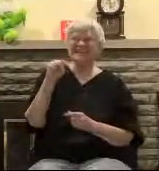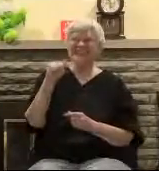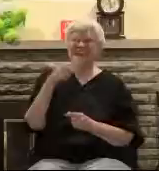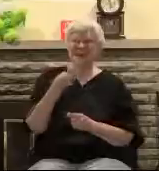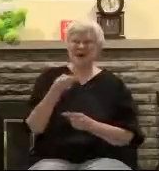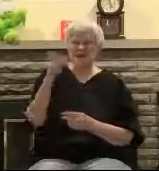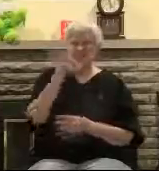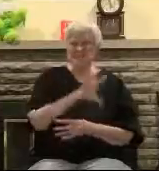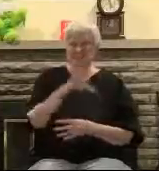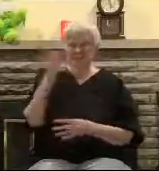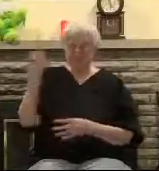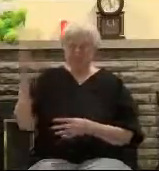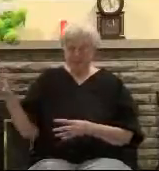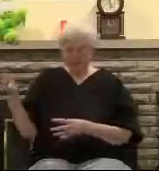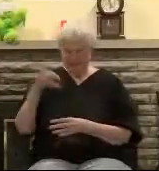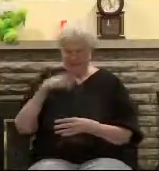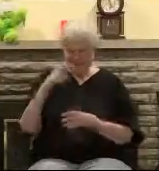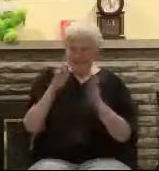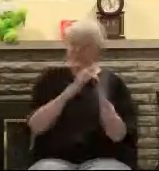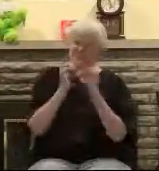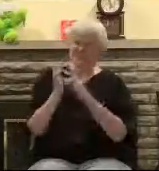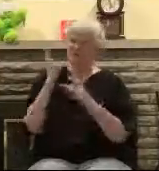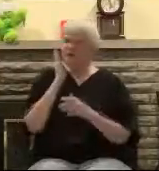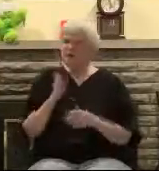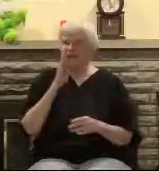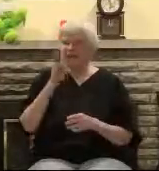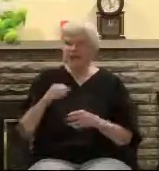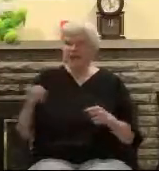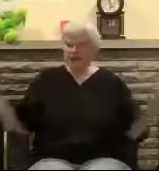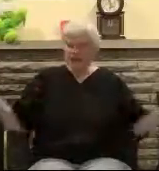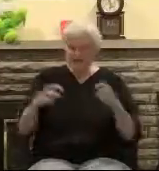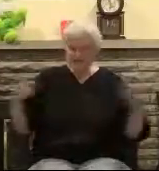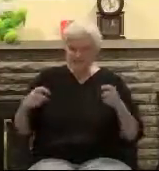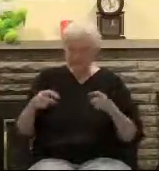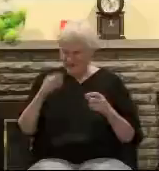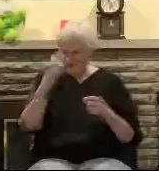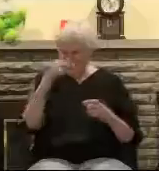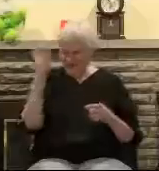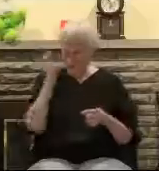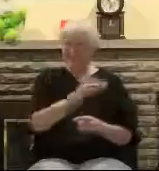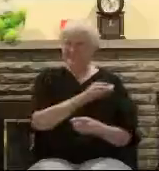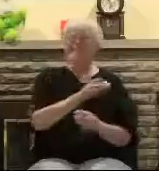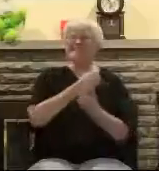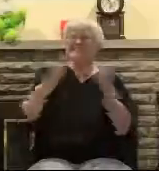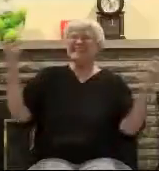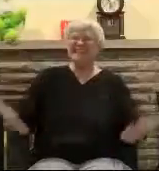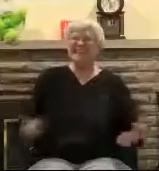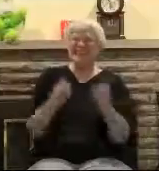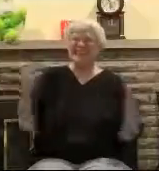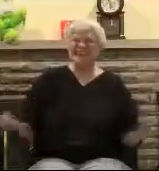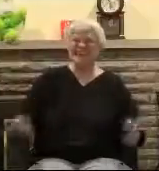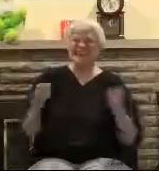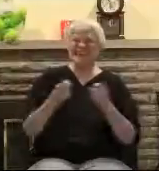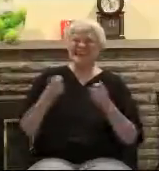that the Messiah would be wounded for our transgressions. Bruised for our iniquities. The chastisement